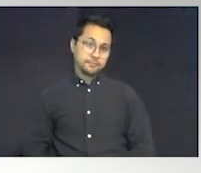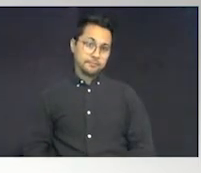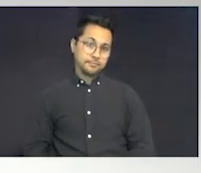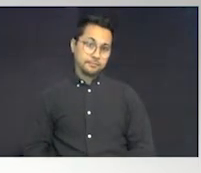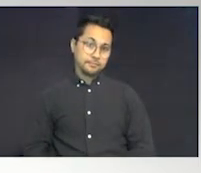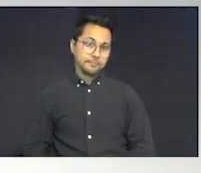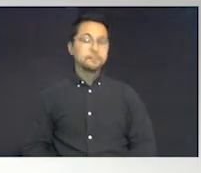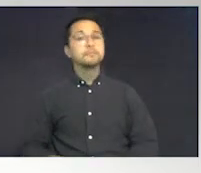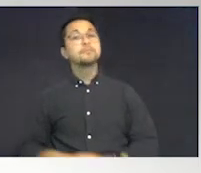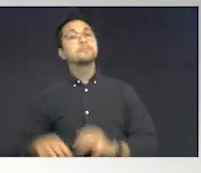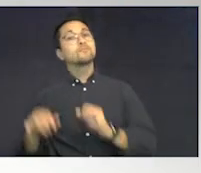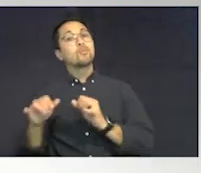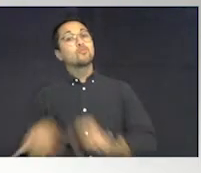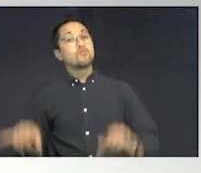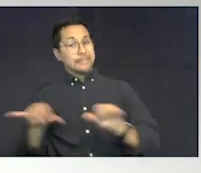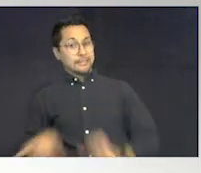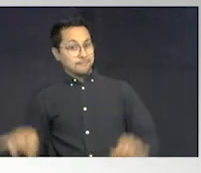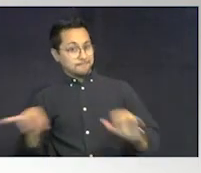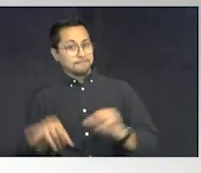Routine.